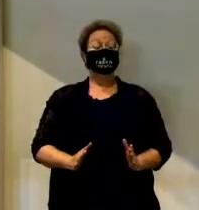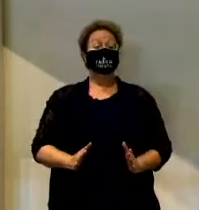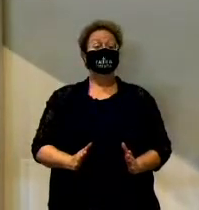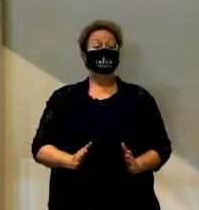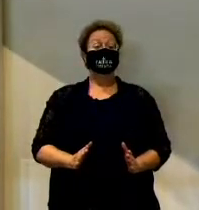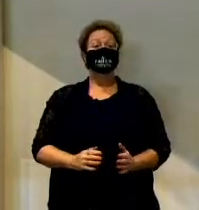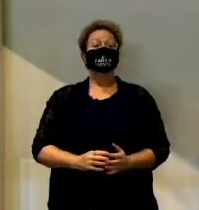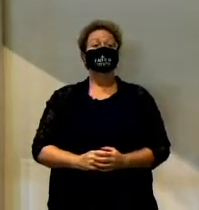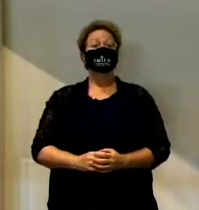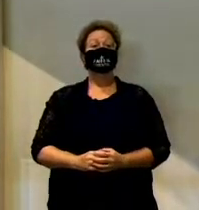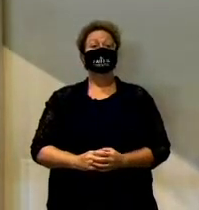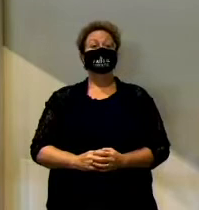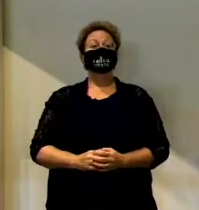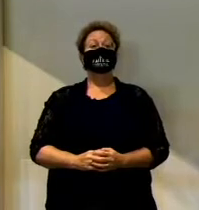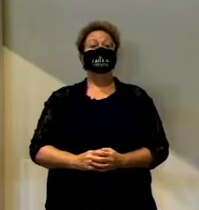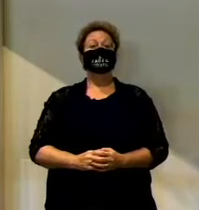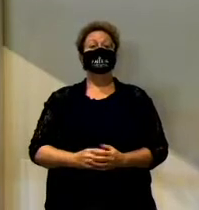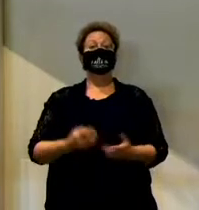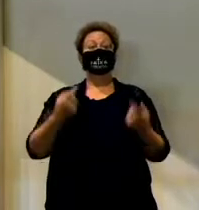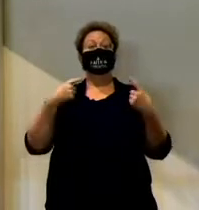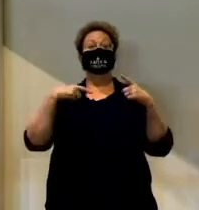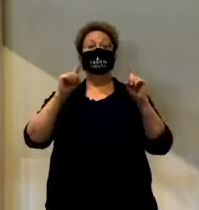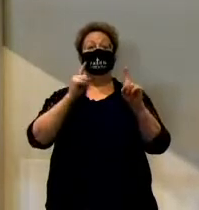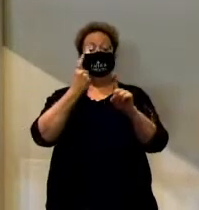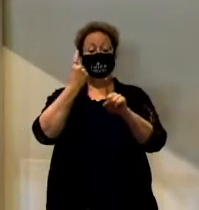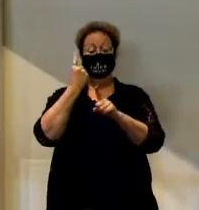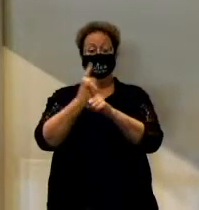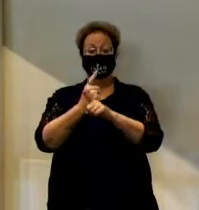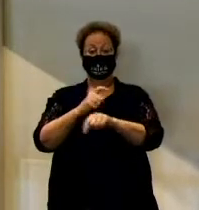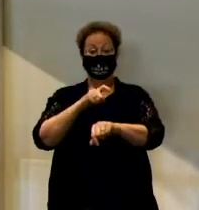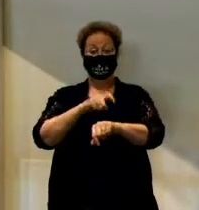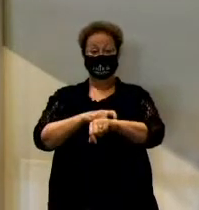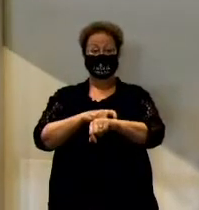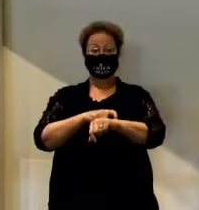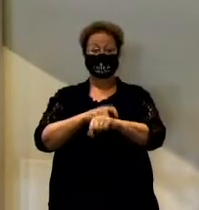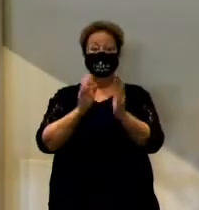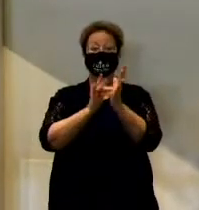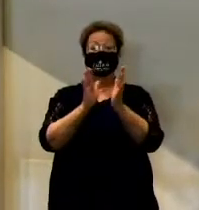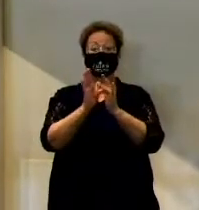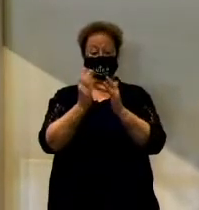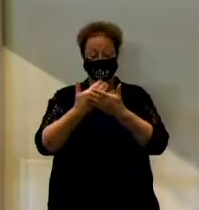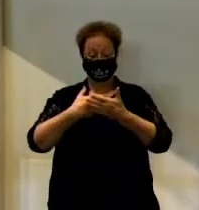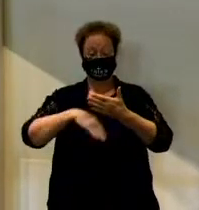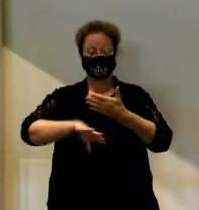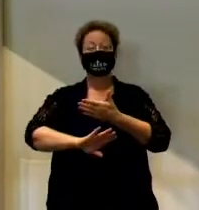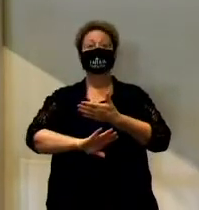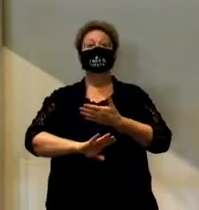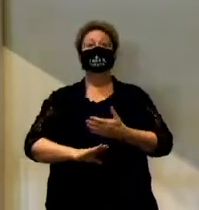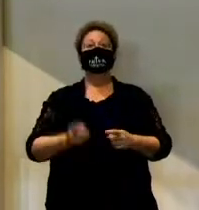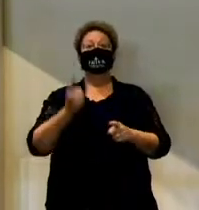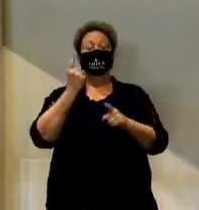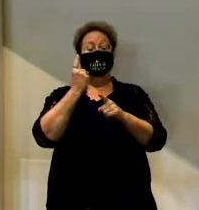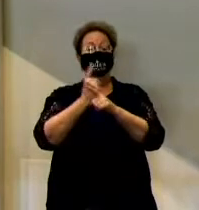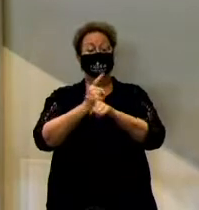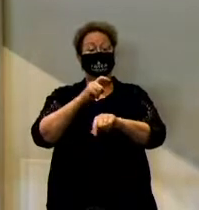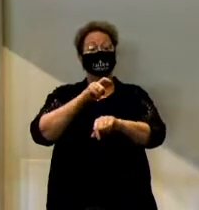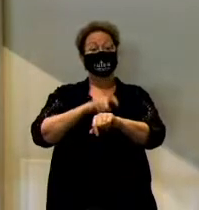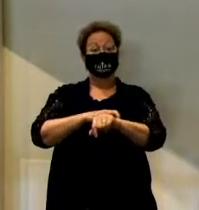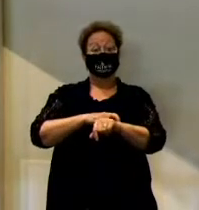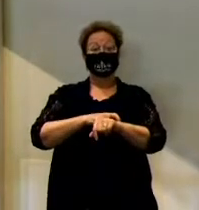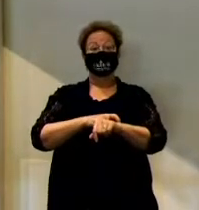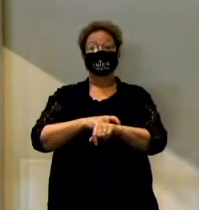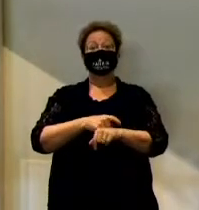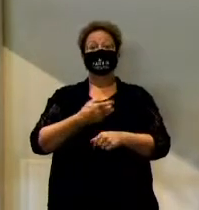eternity would meet in Jesus' birth. St. Paul said in Galatians, When the set time had fully come,